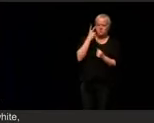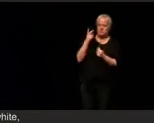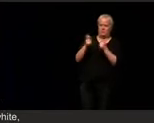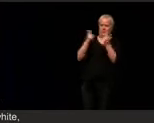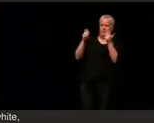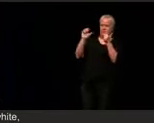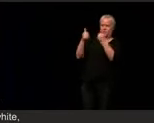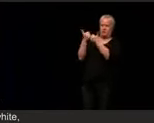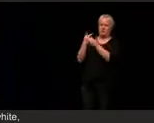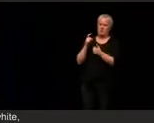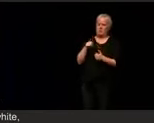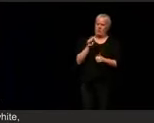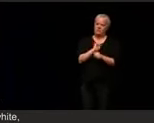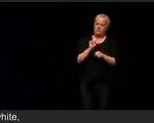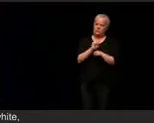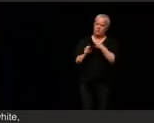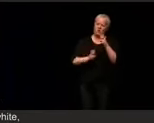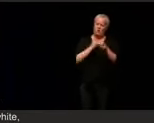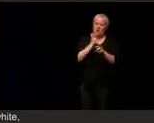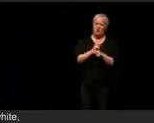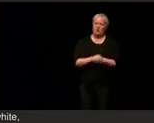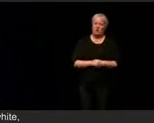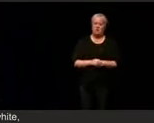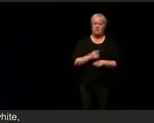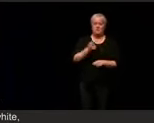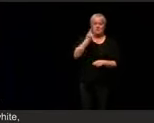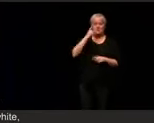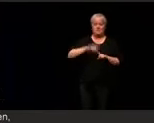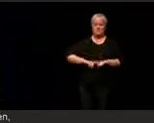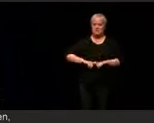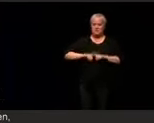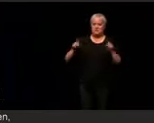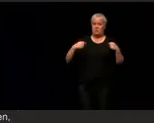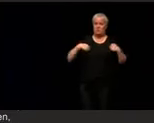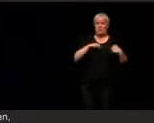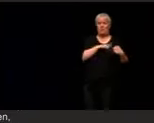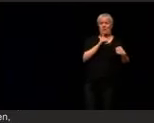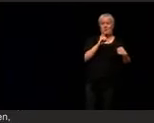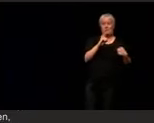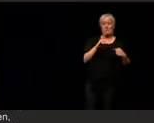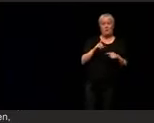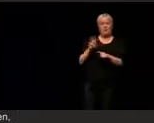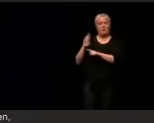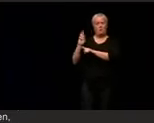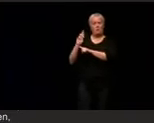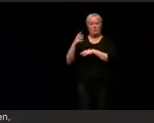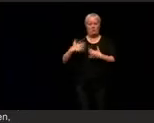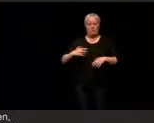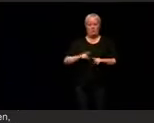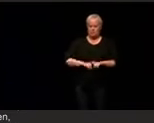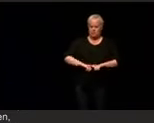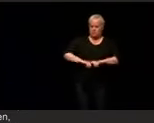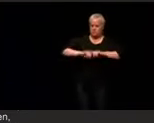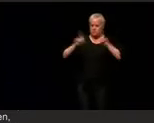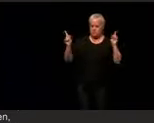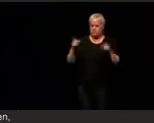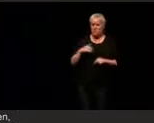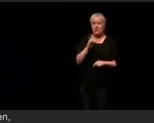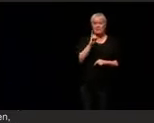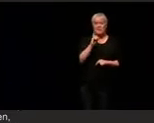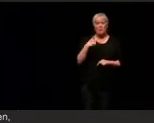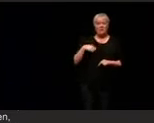what we're about and what the other side is about. We're trying to move the state and move the country